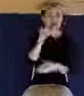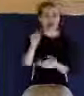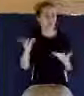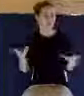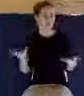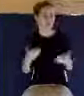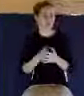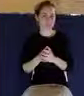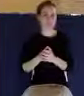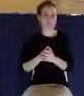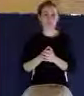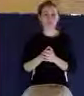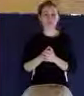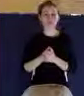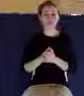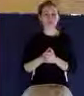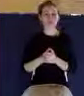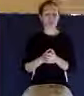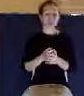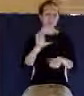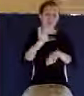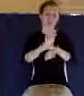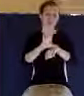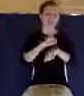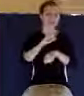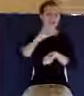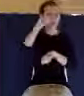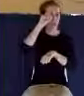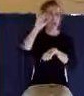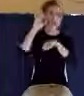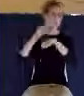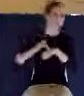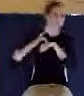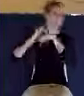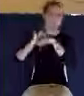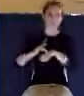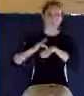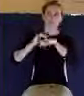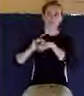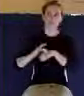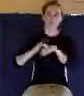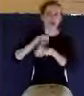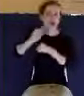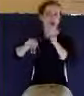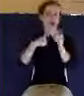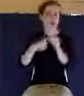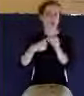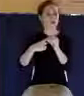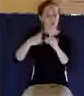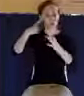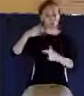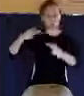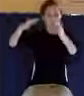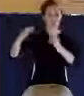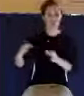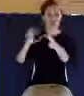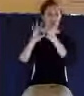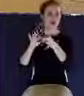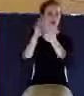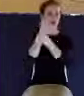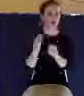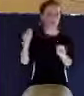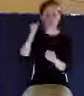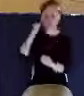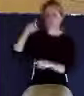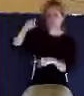the church. We've kind of made a fetish out of decisionism. And we try to isolate this, you know, if you can't remember the exact moment, date, time,